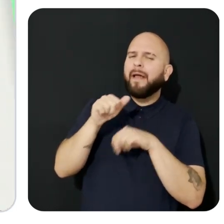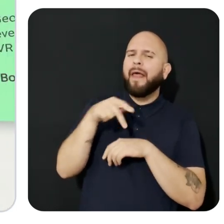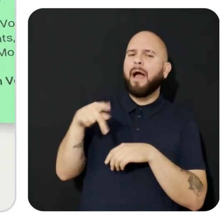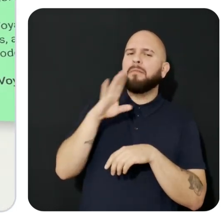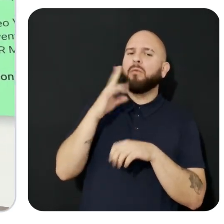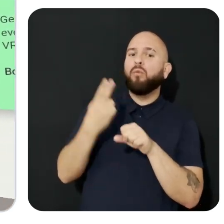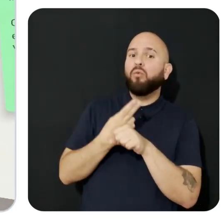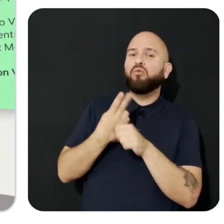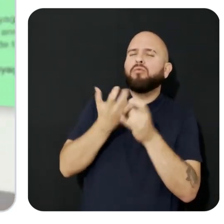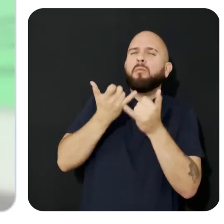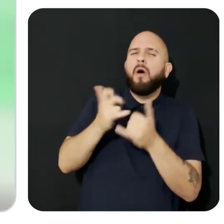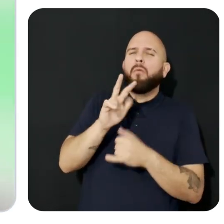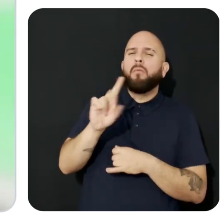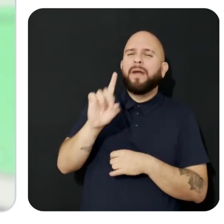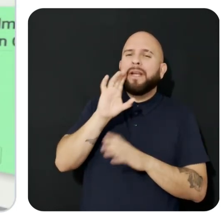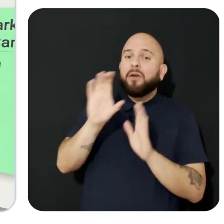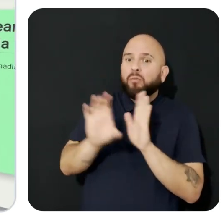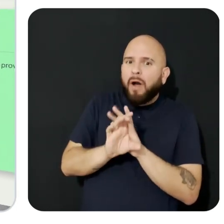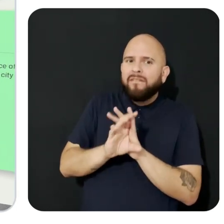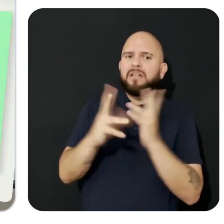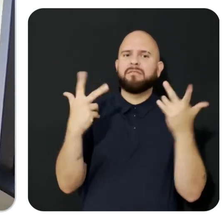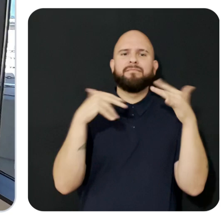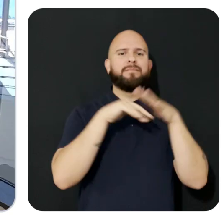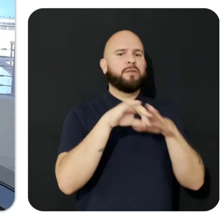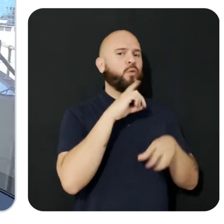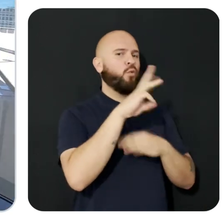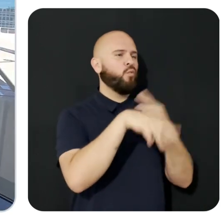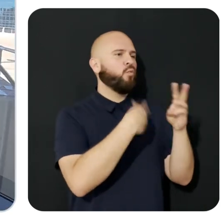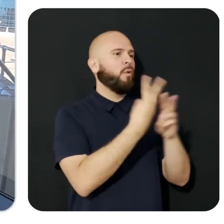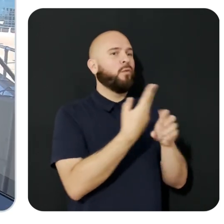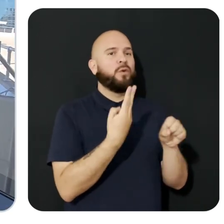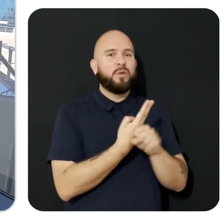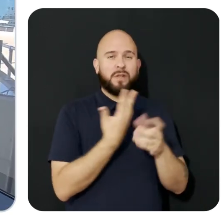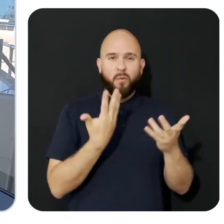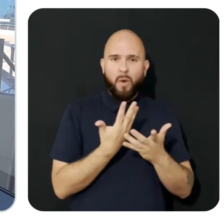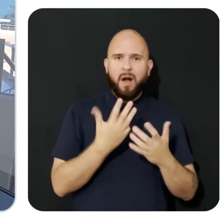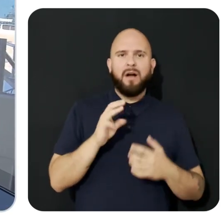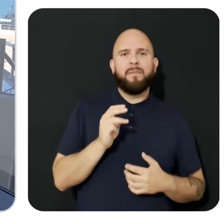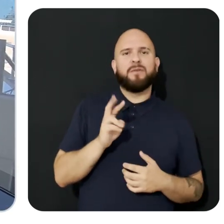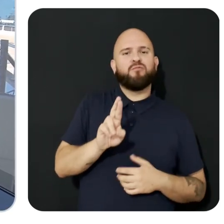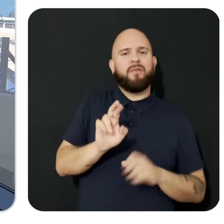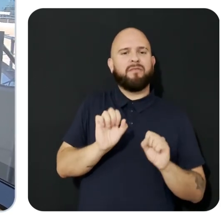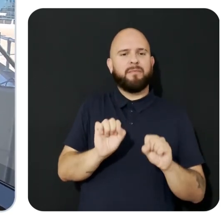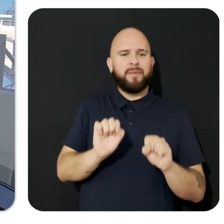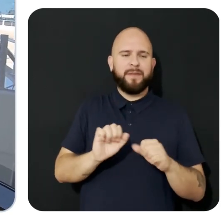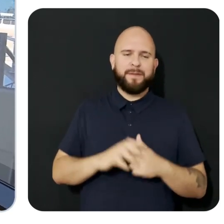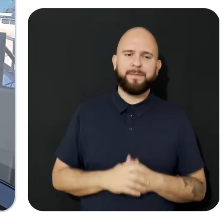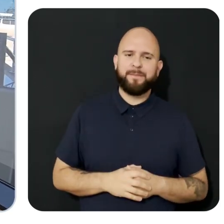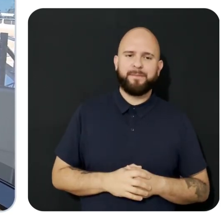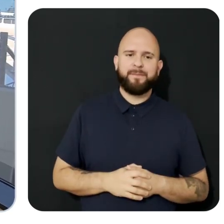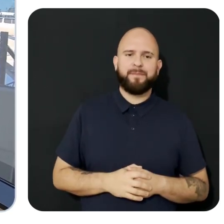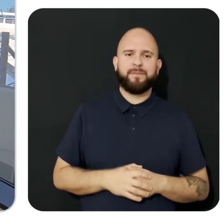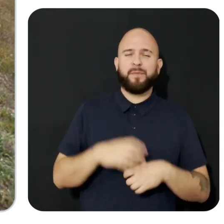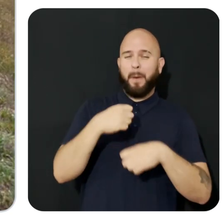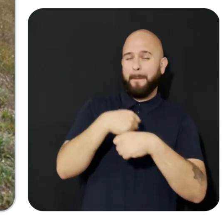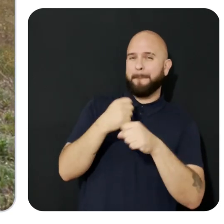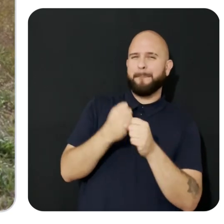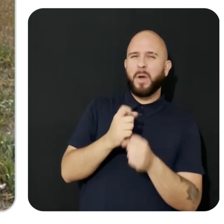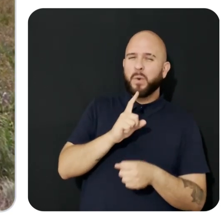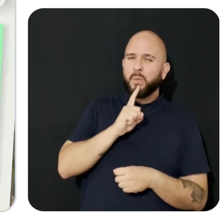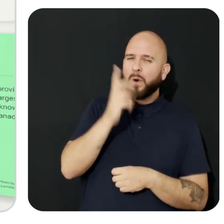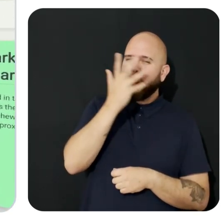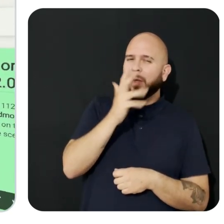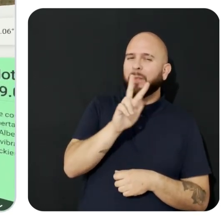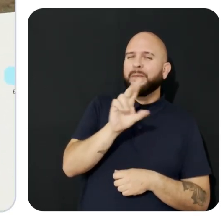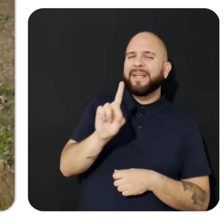graphics and blend them into the real world with mixed reality capabilities. Create realistic 3D